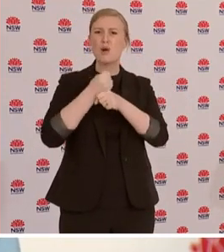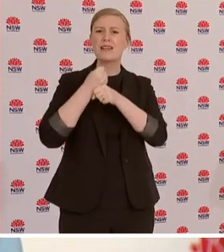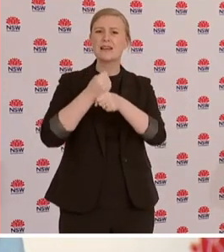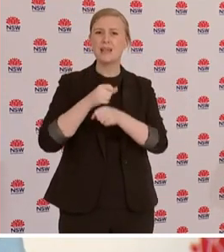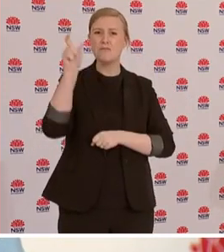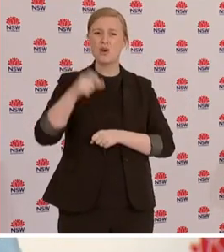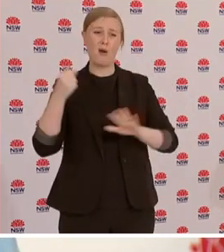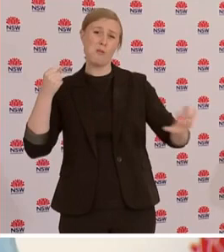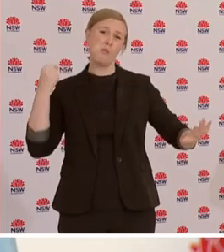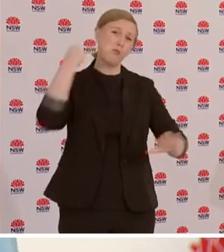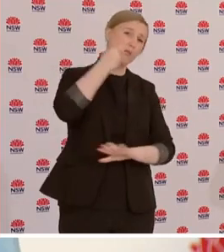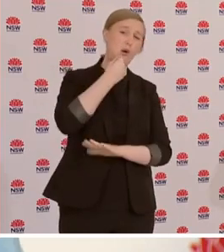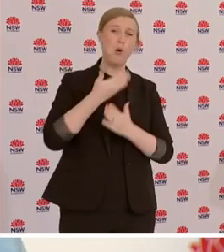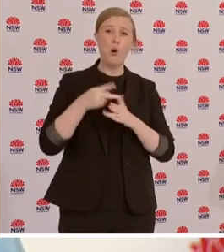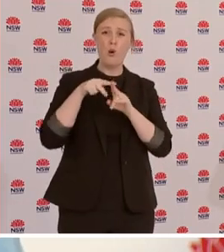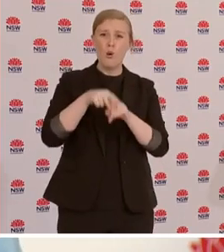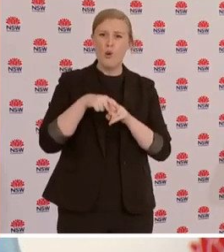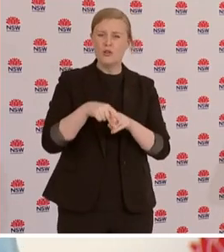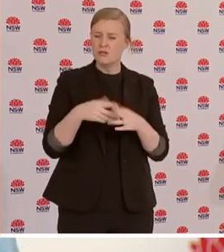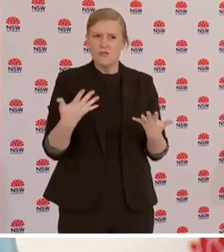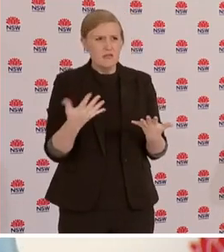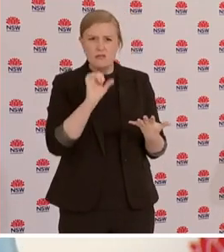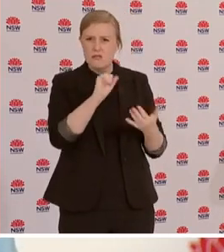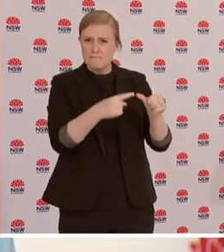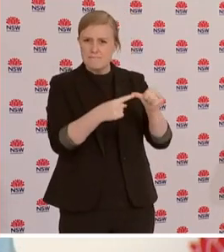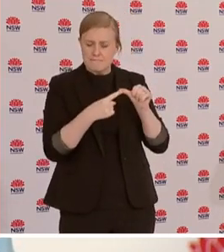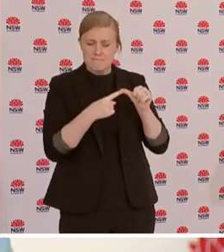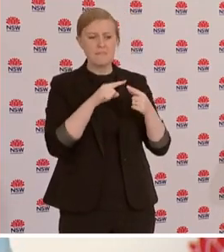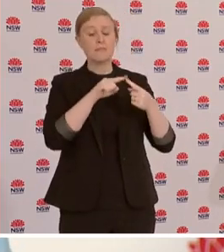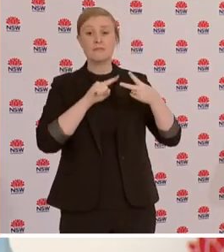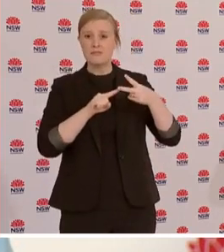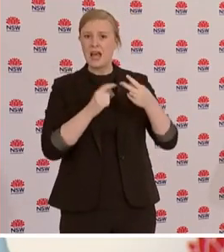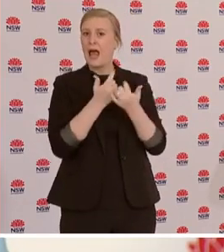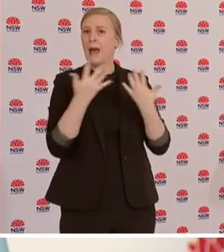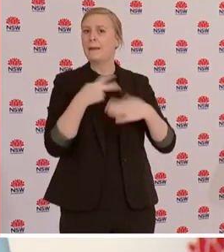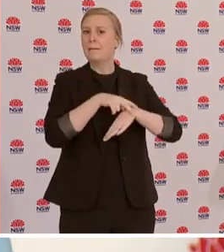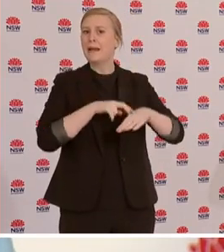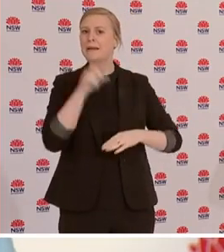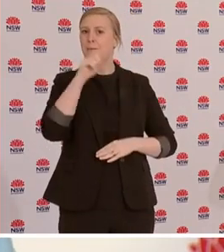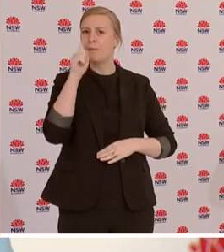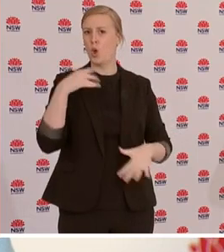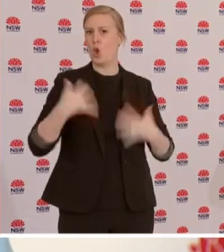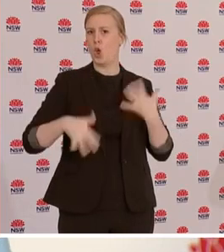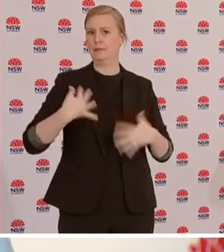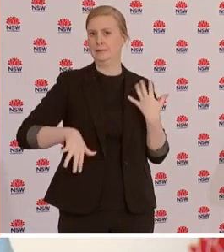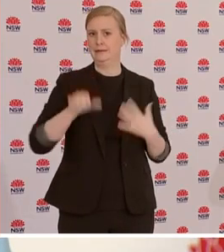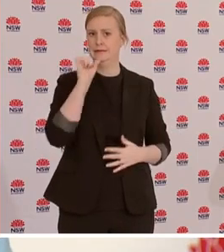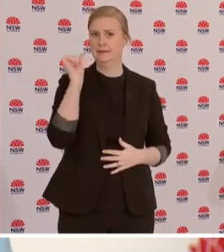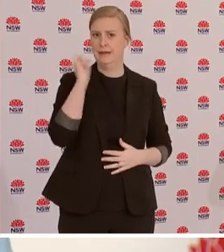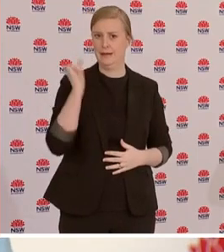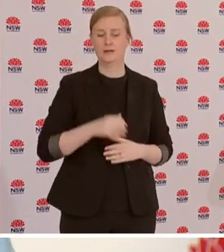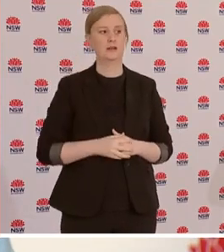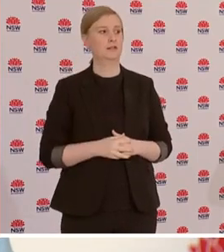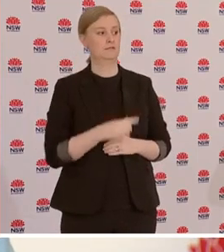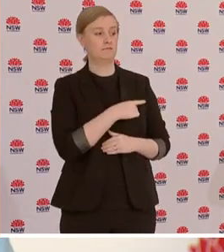Yeah, fortunately police come out of that confrontation well. Obviously there were